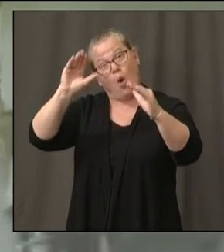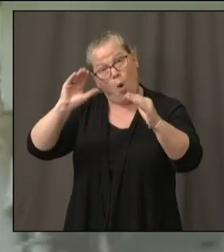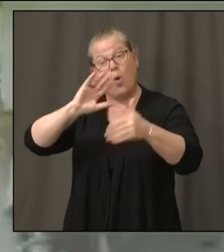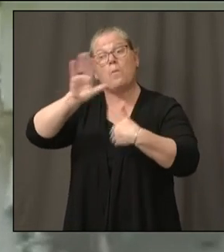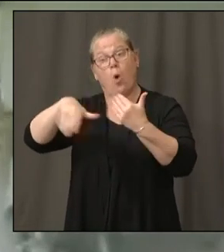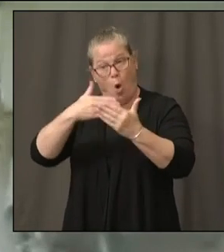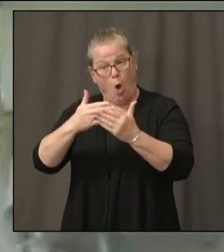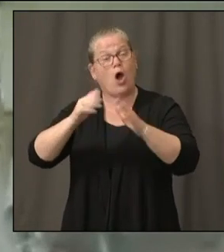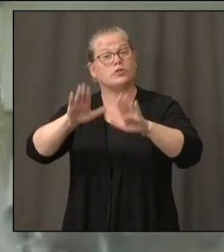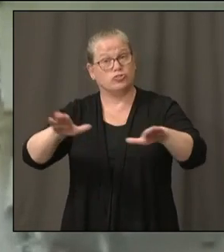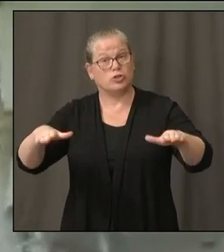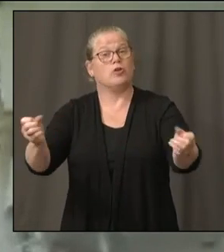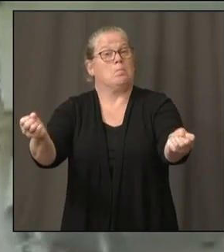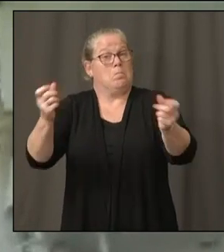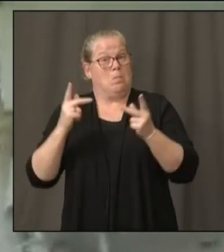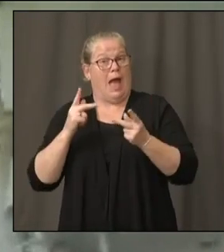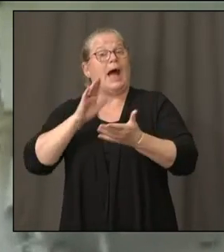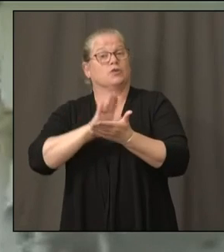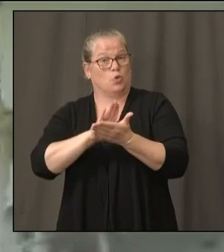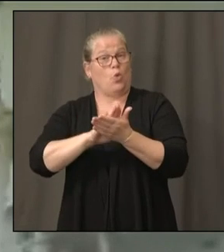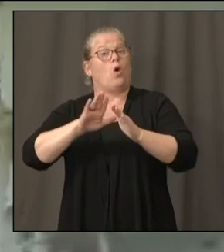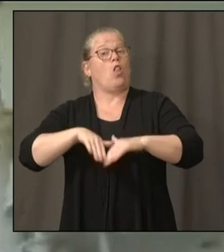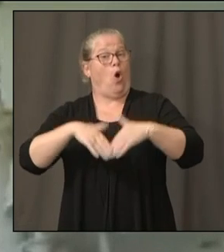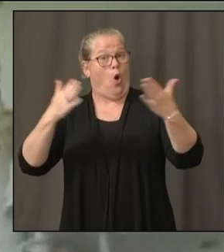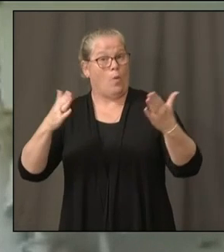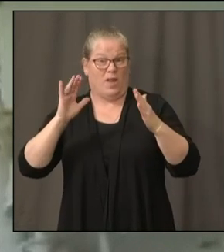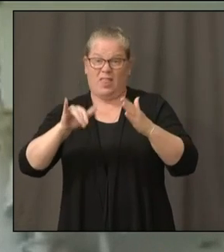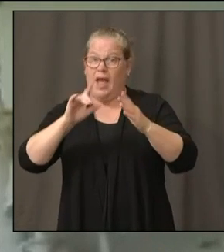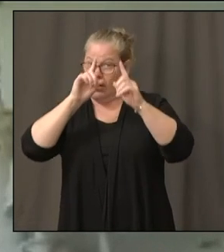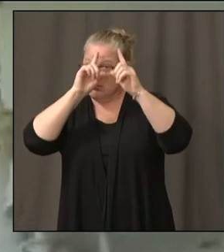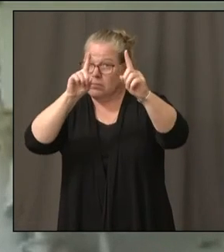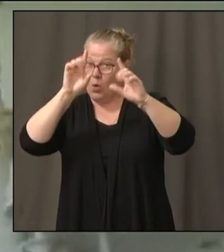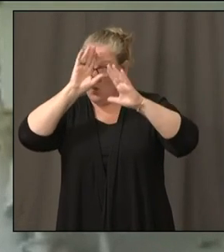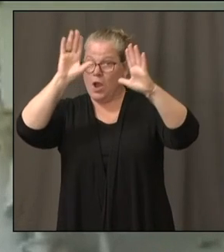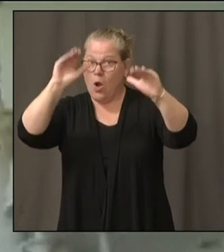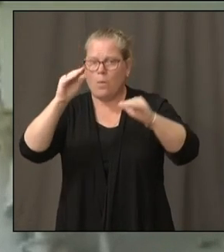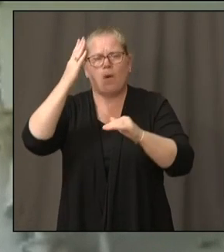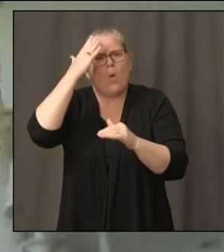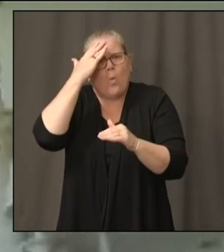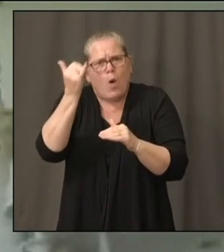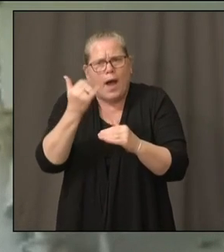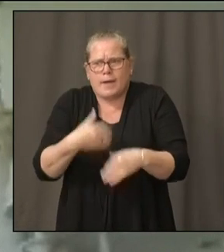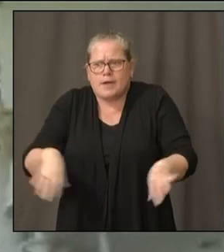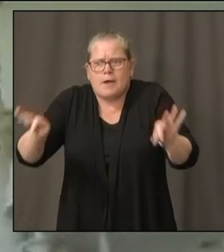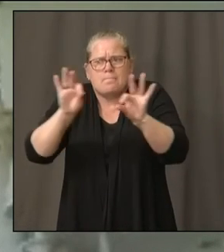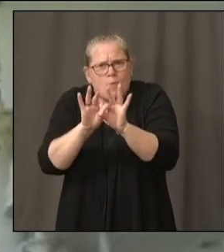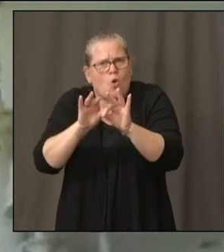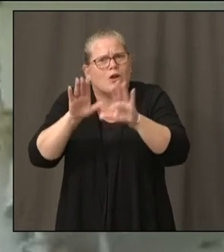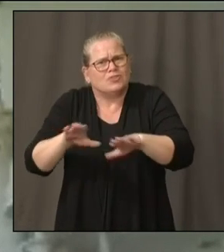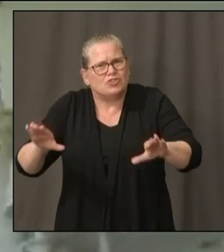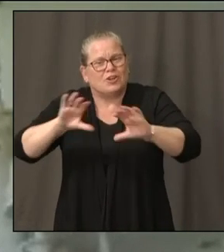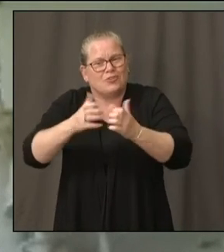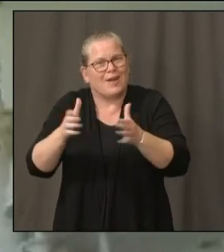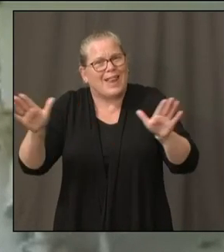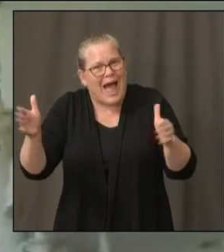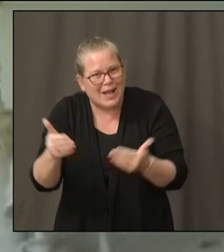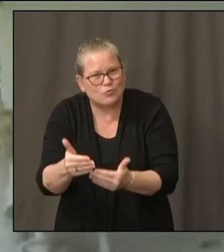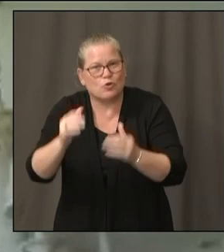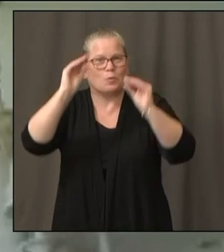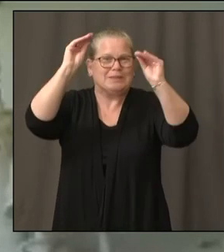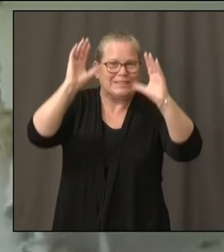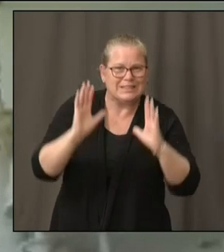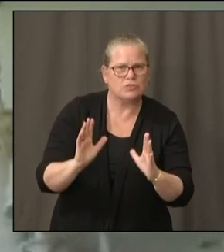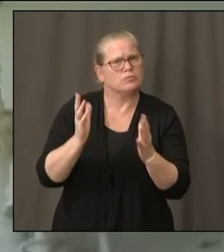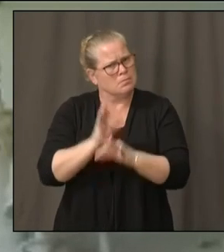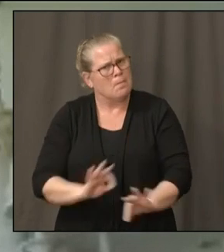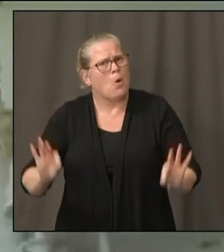there is nothing more effective than having the children in their classes with their teachers. So we're watching